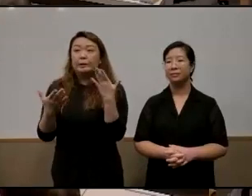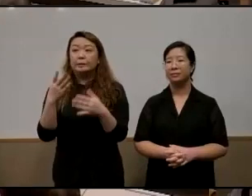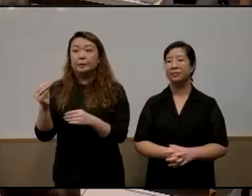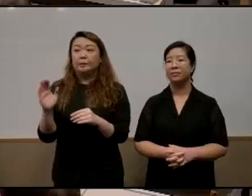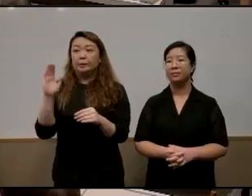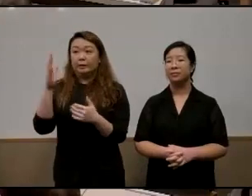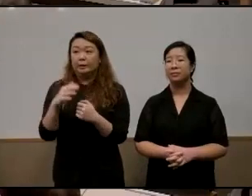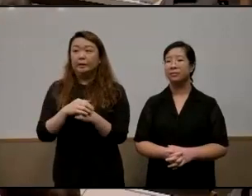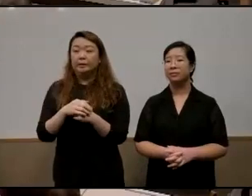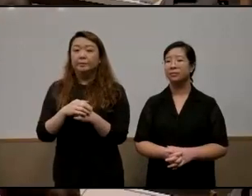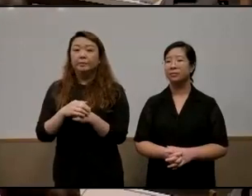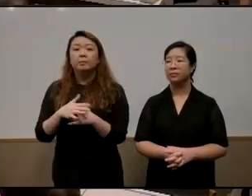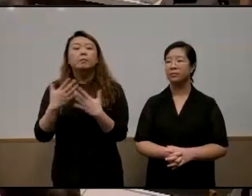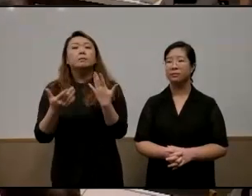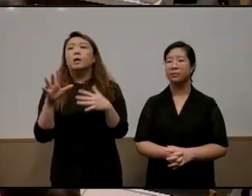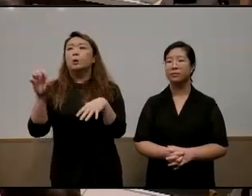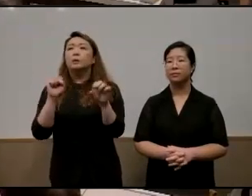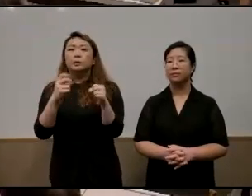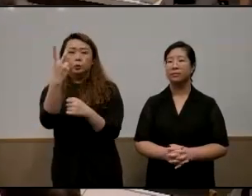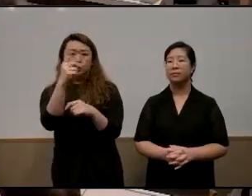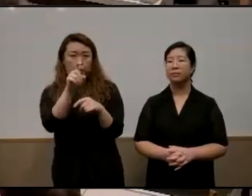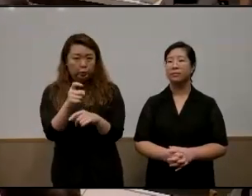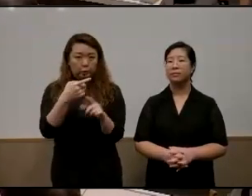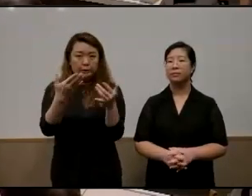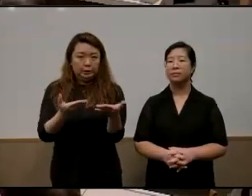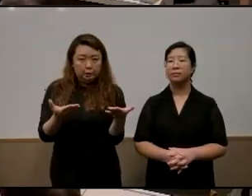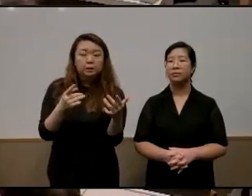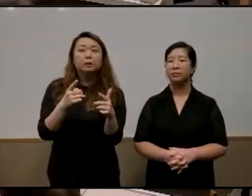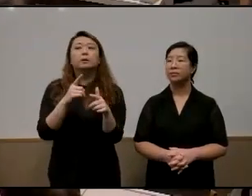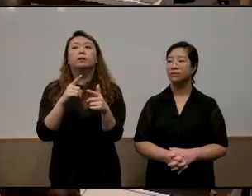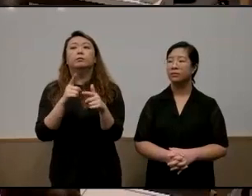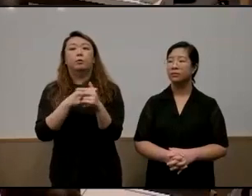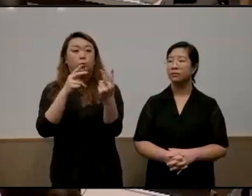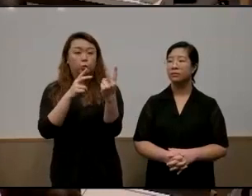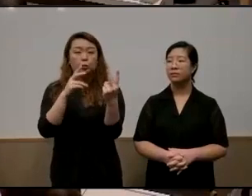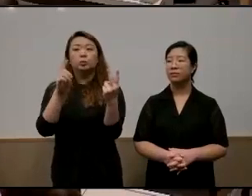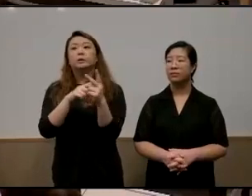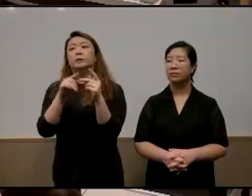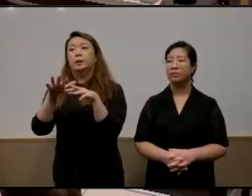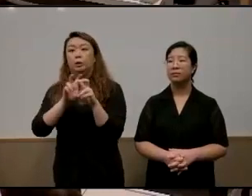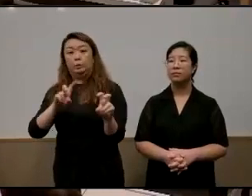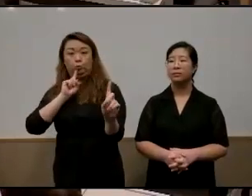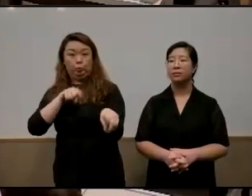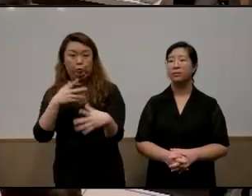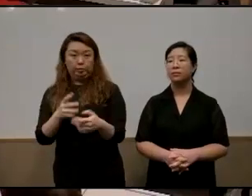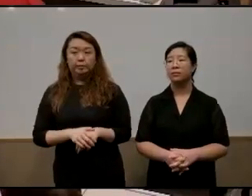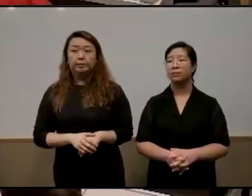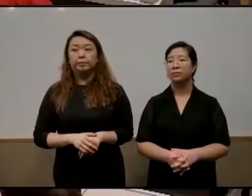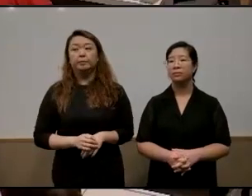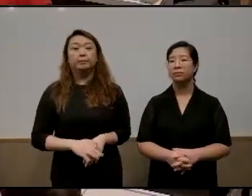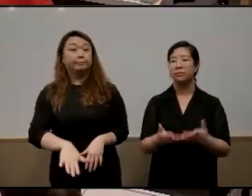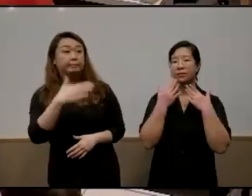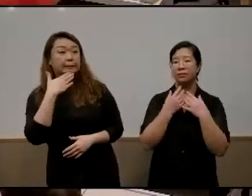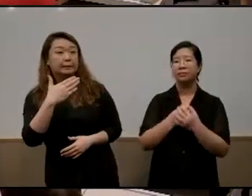hand up first maybe we'll take i think let's take two questions vishwa and sandra and then let the panelists respond thank you